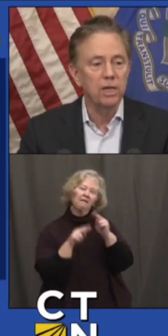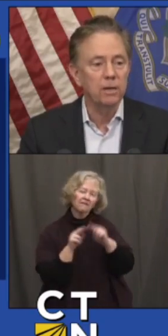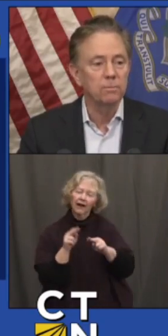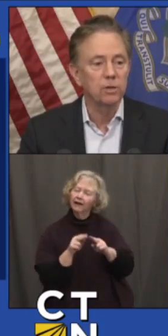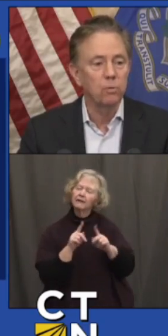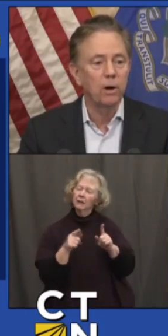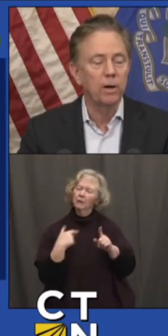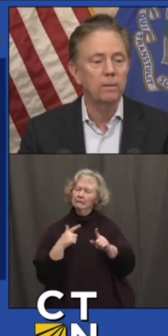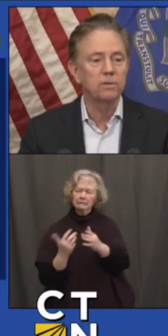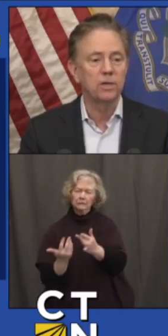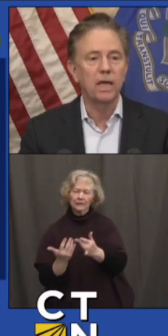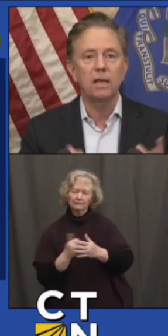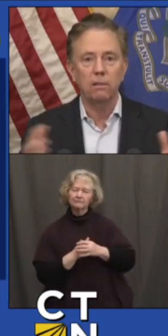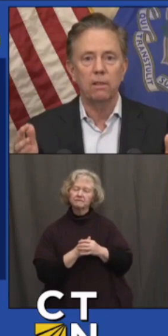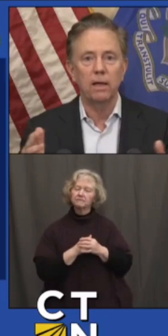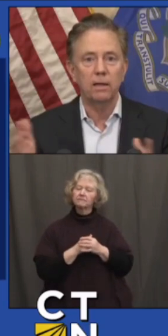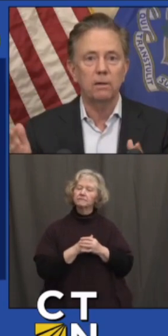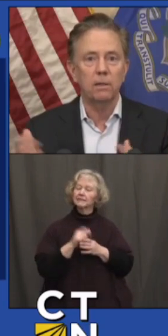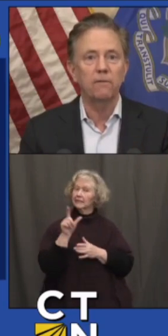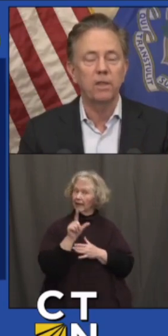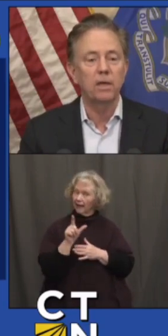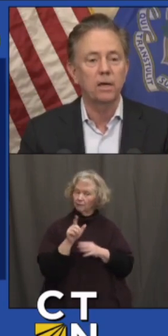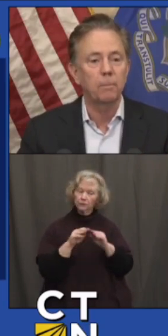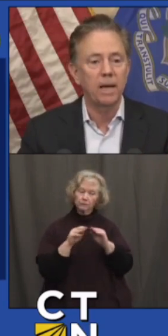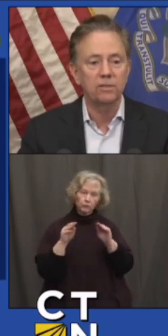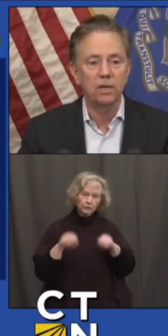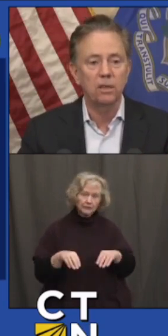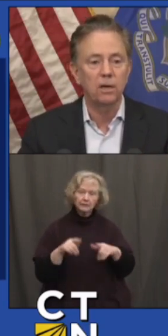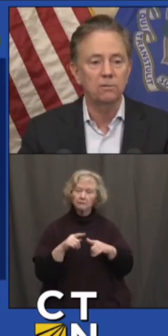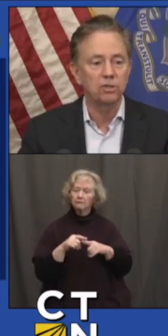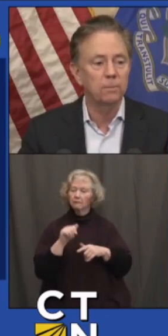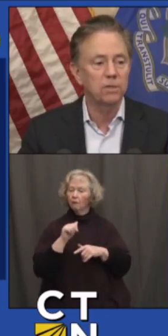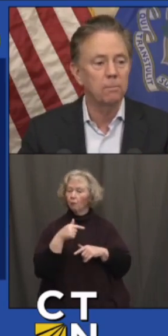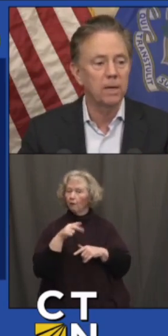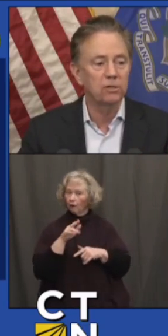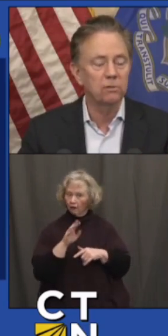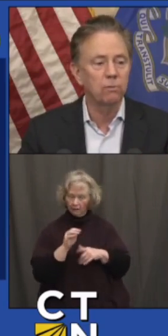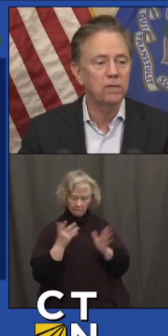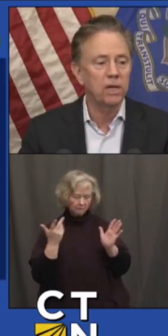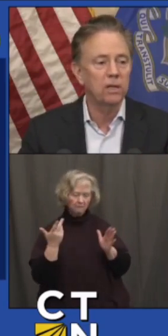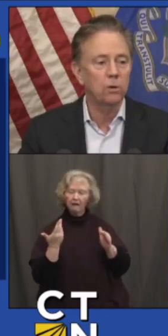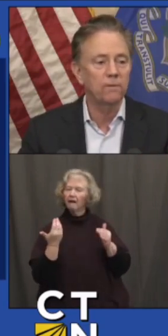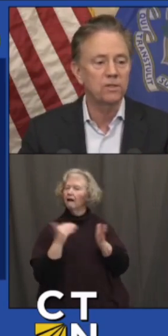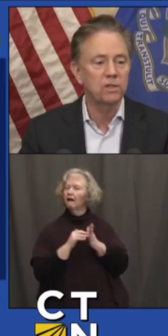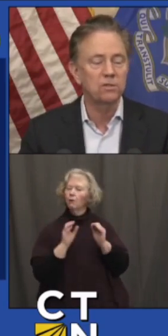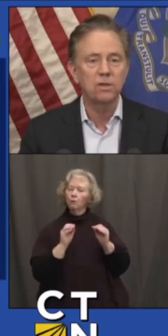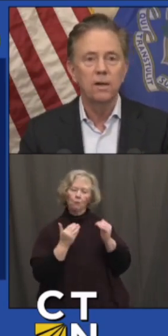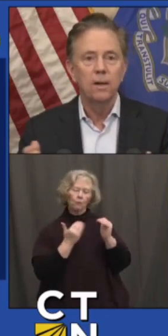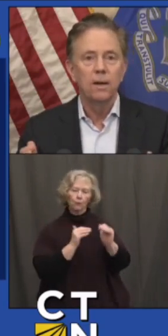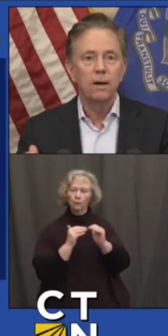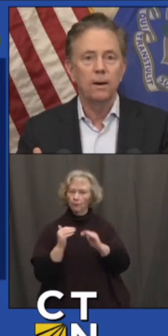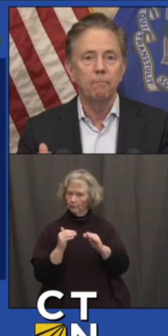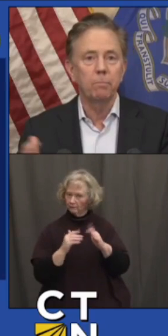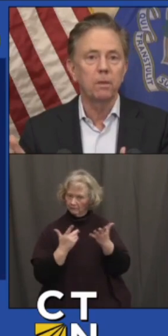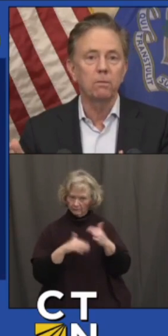Libraries, museums, aquariums, again, they can lift the capacity there. Gyms, I mentioned. Retail and offices,